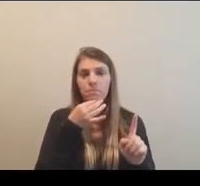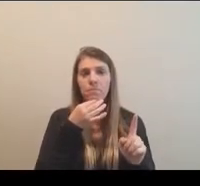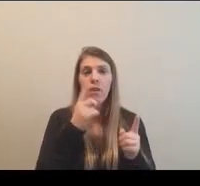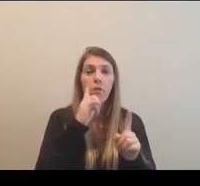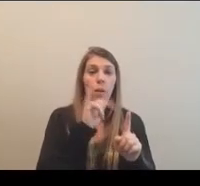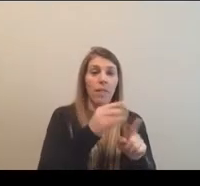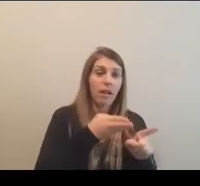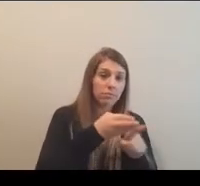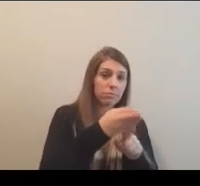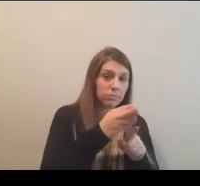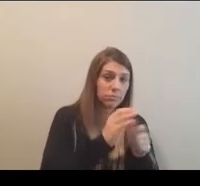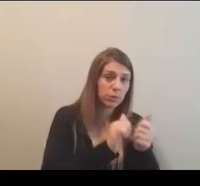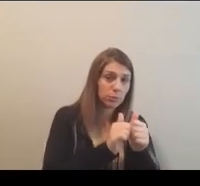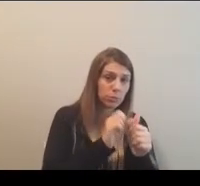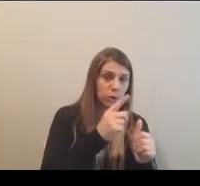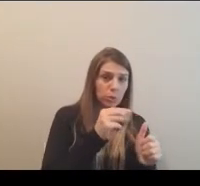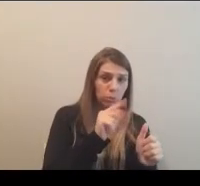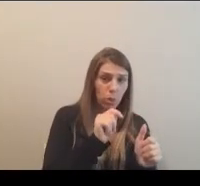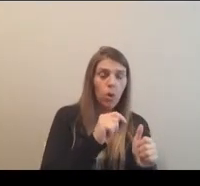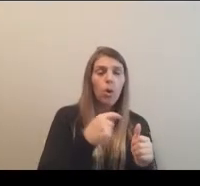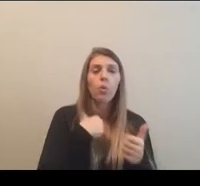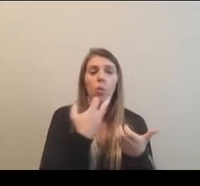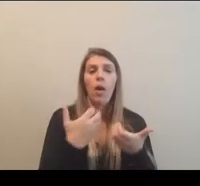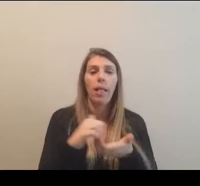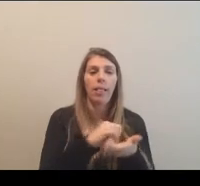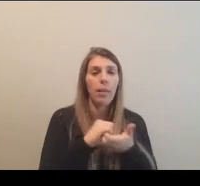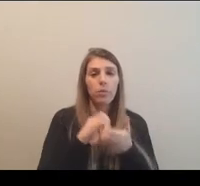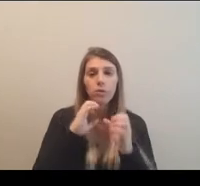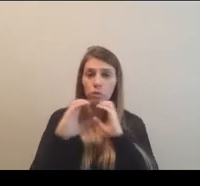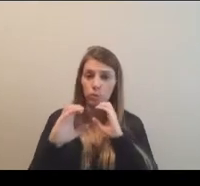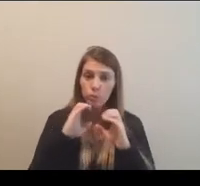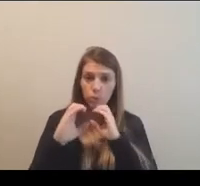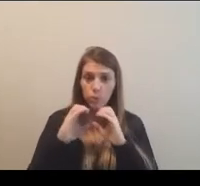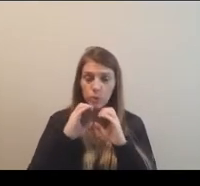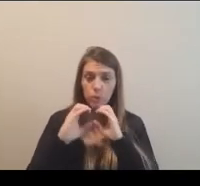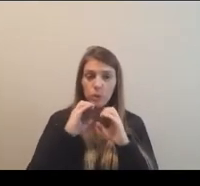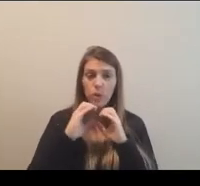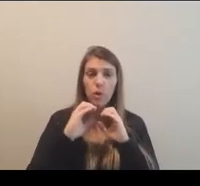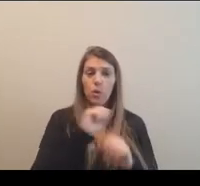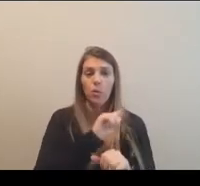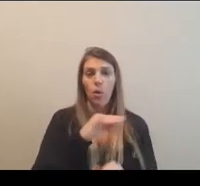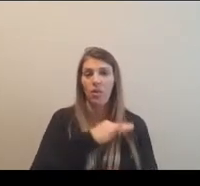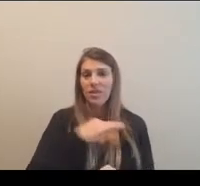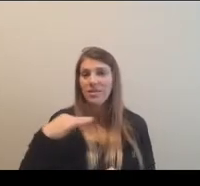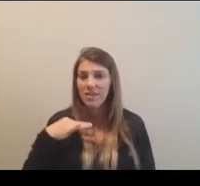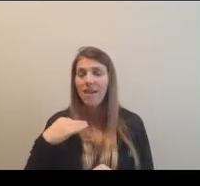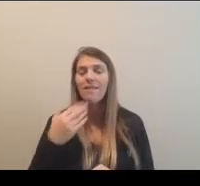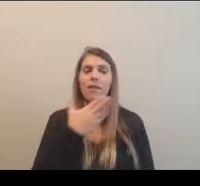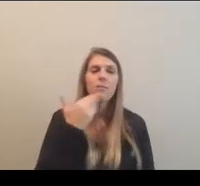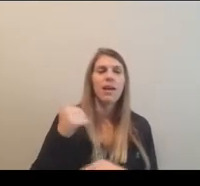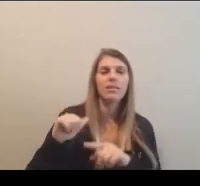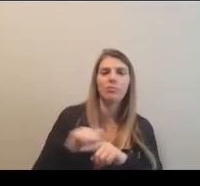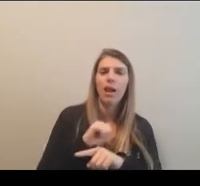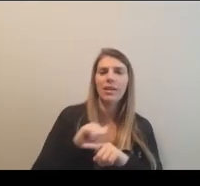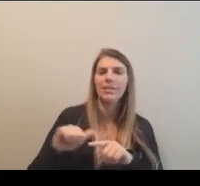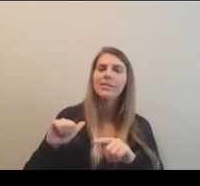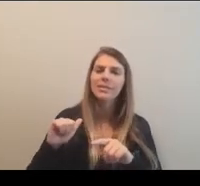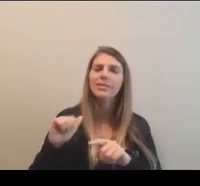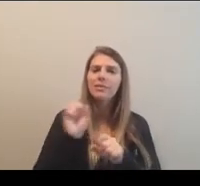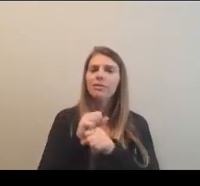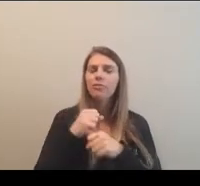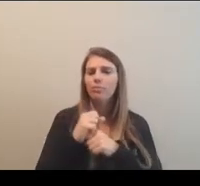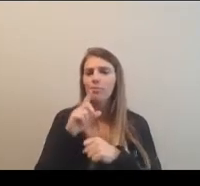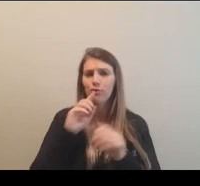that we encourage collaboration and communication, uh, among the staff, again, best practices overall, making sure